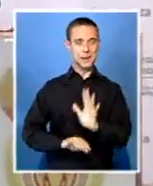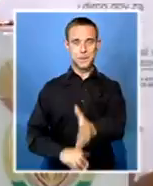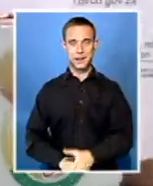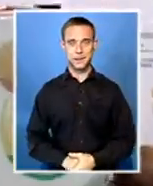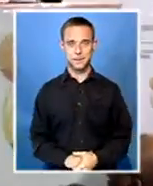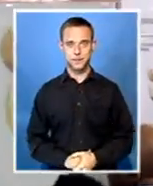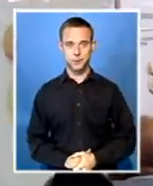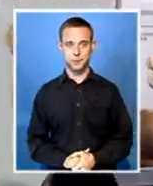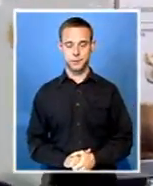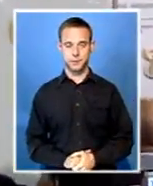S.A.B.C. News, Pretoria.